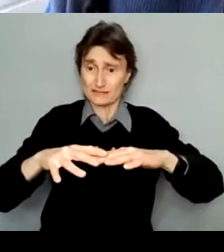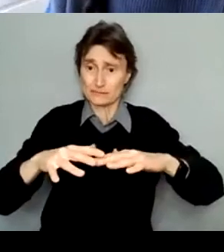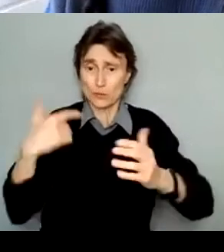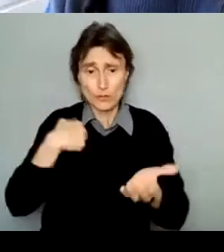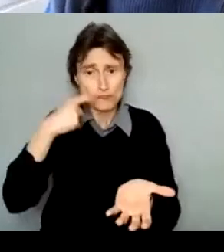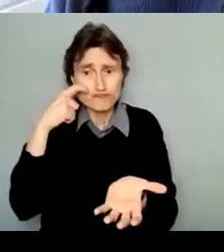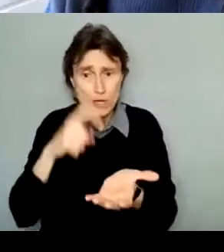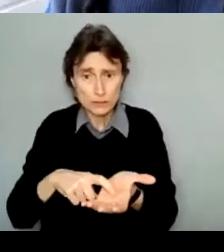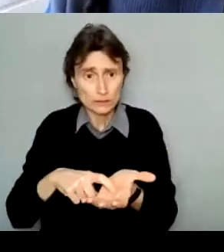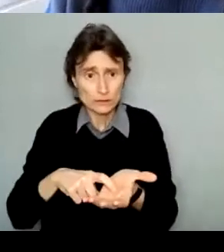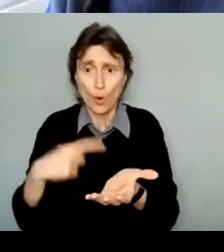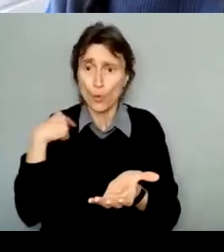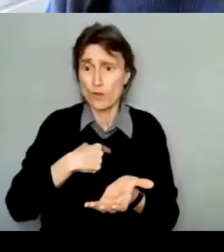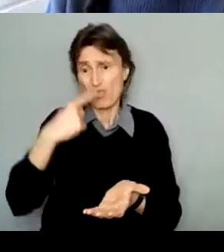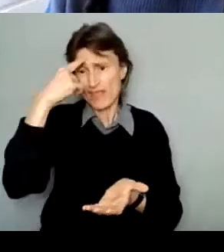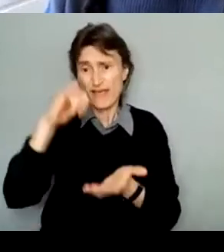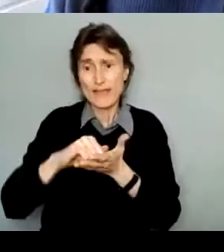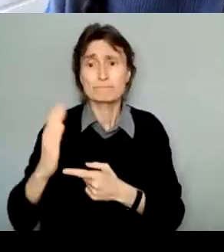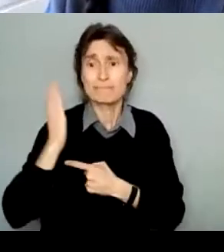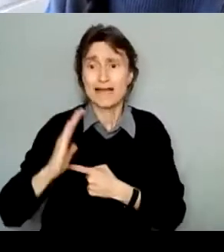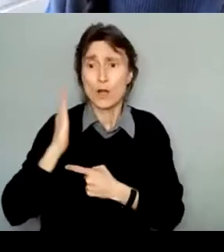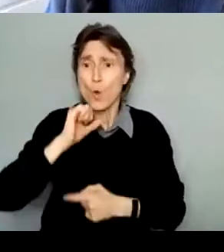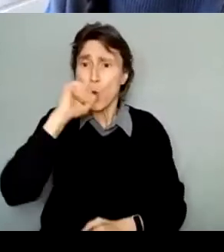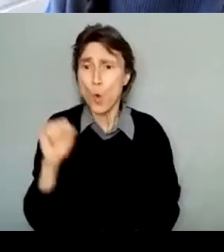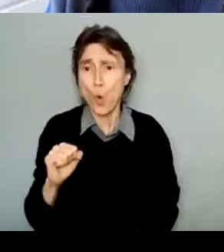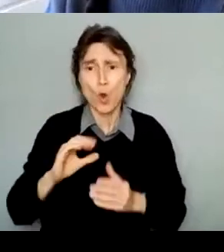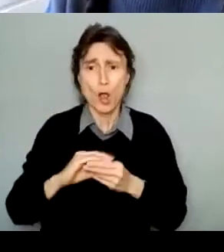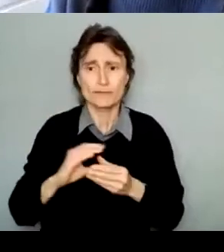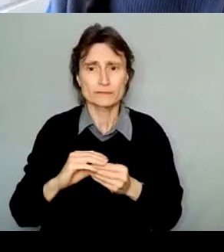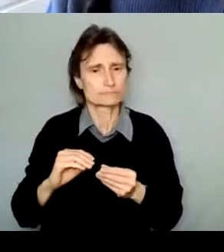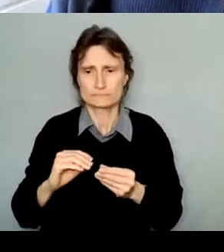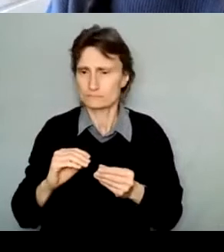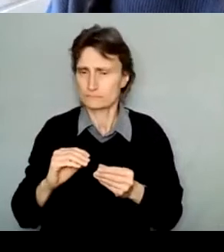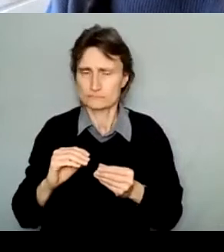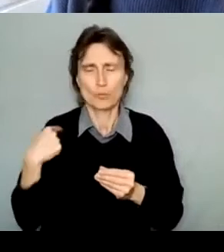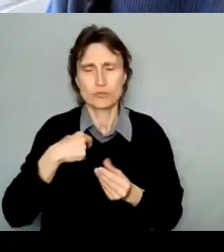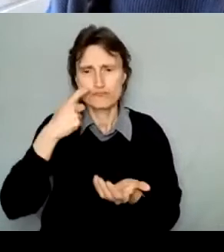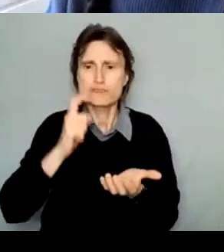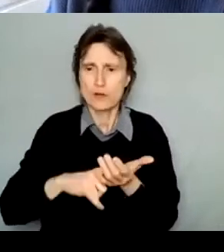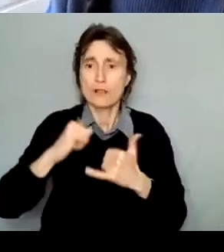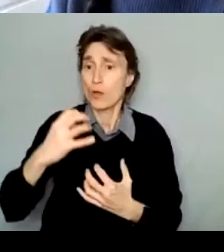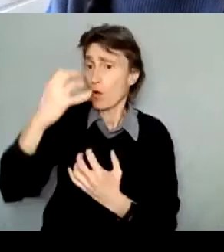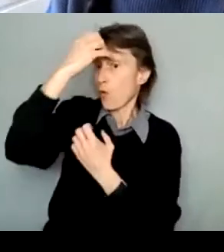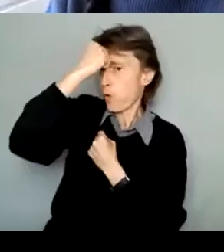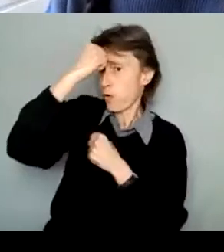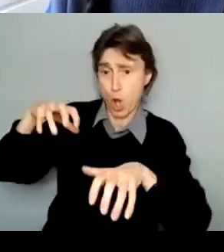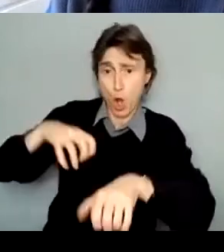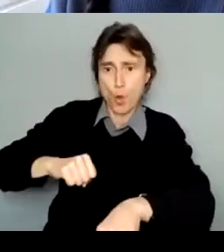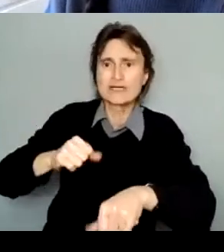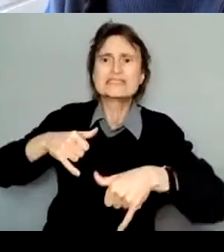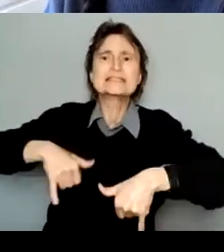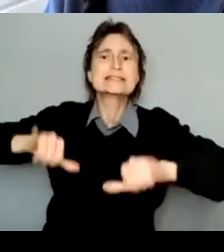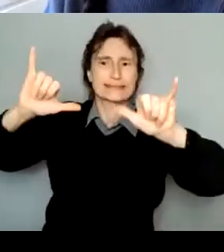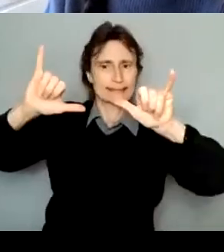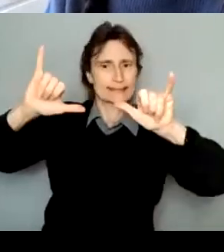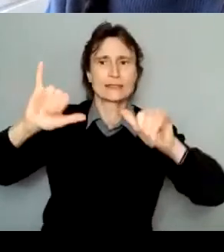Colonialism is a current and ongoing process. We hope that when we pause to acknowledge the lands and the original people and stewards it inspires